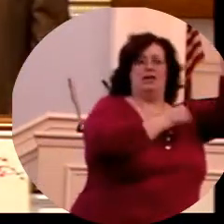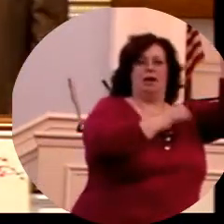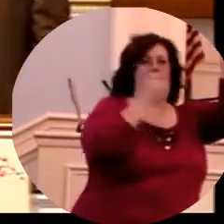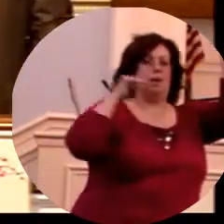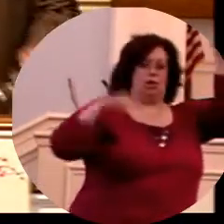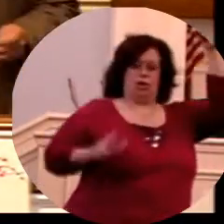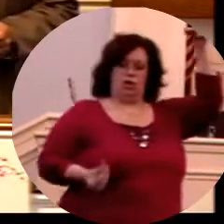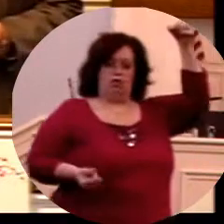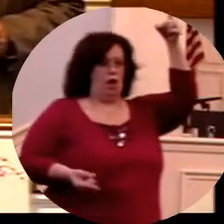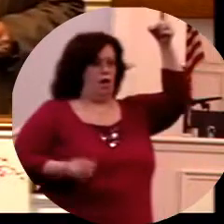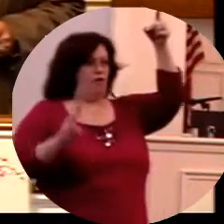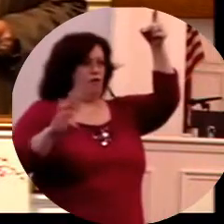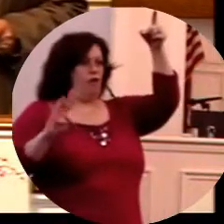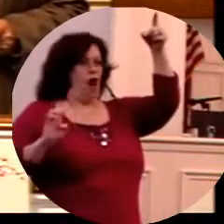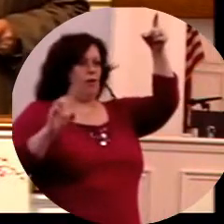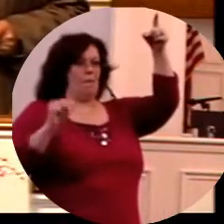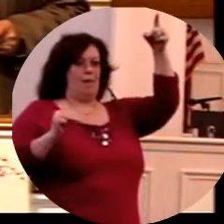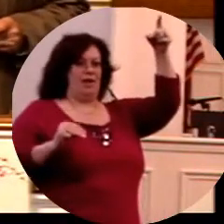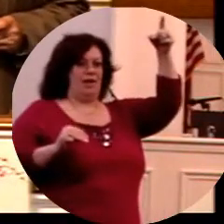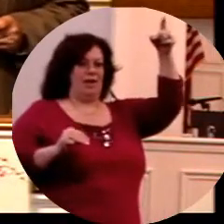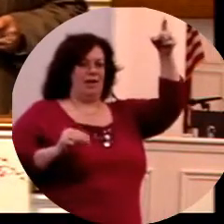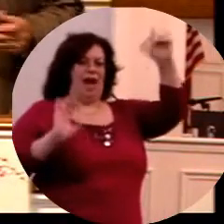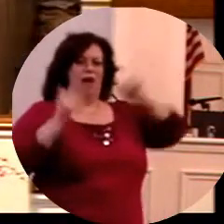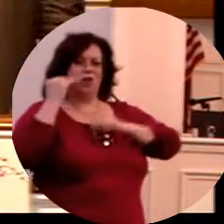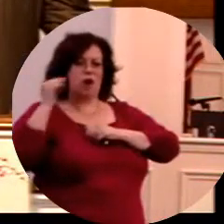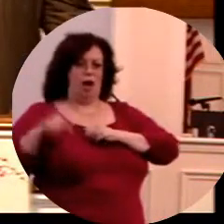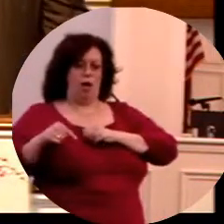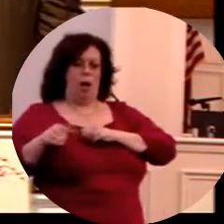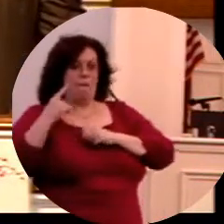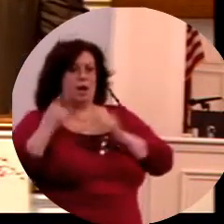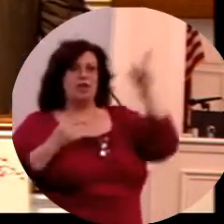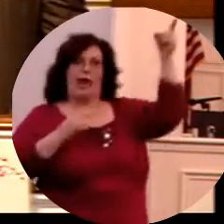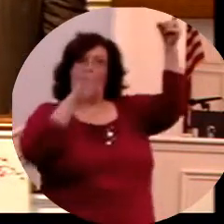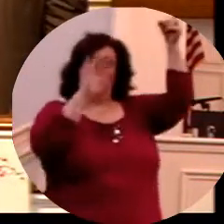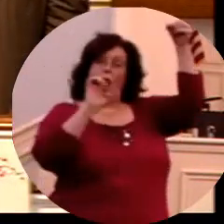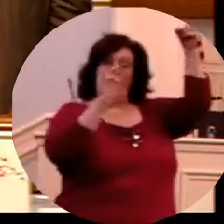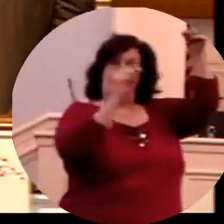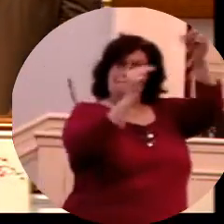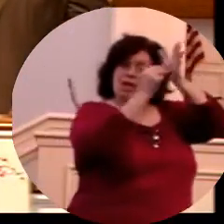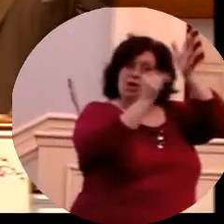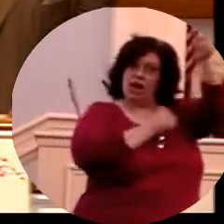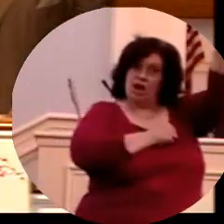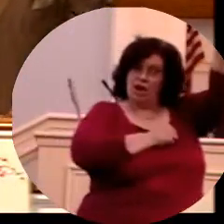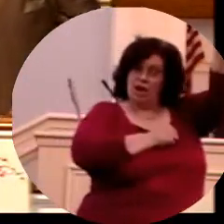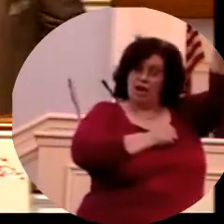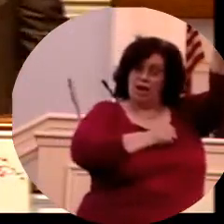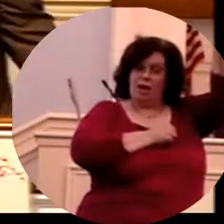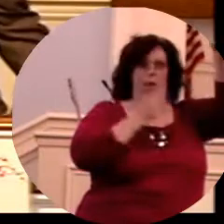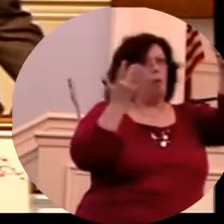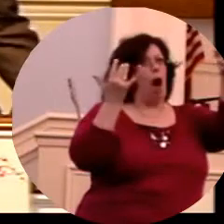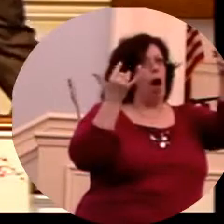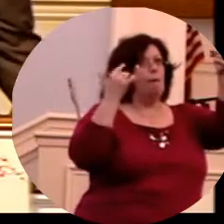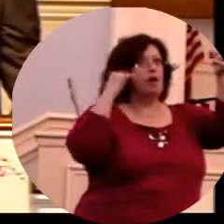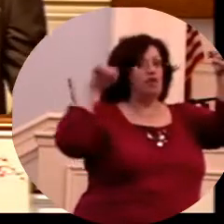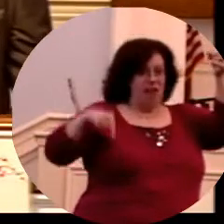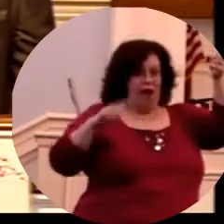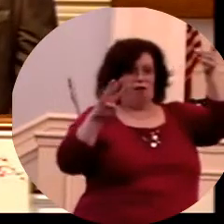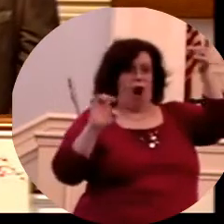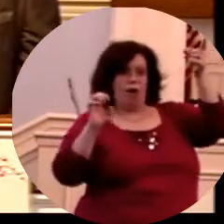Hey, listen, friend. What about there? What about, this is what the Bible said. God made those things. Huh?